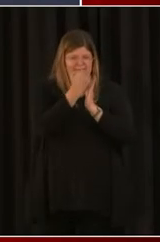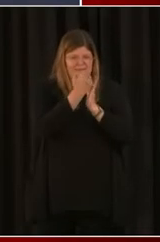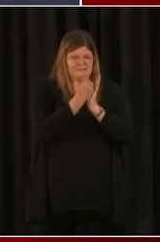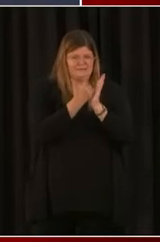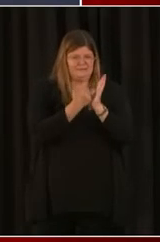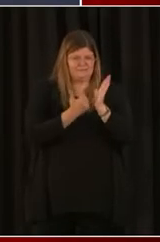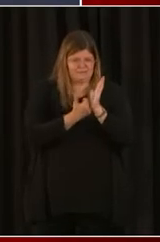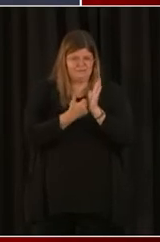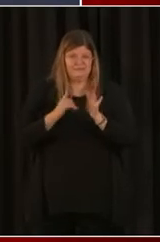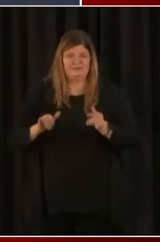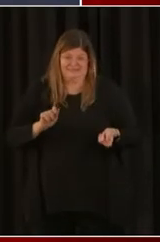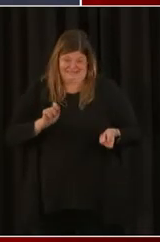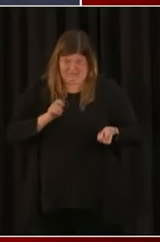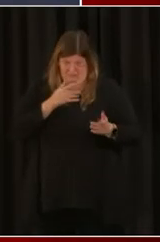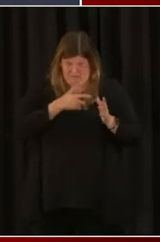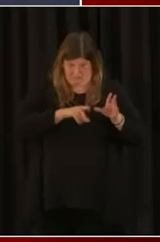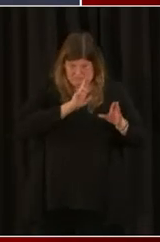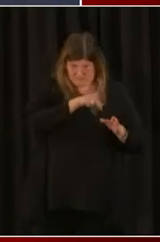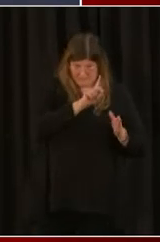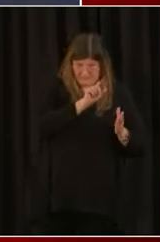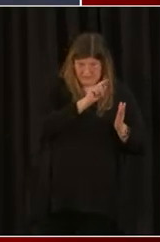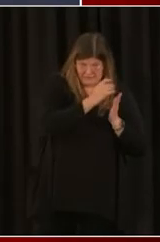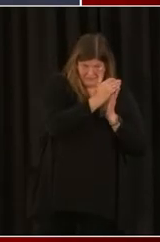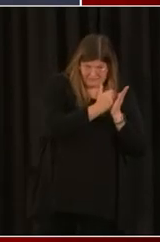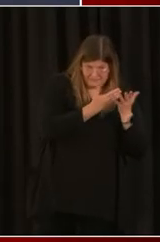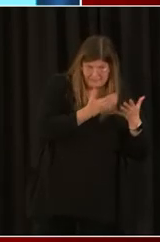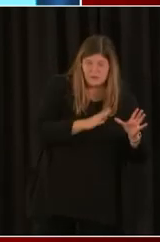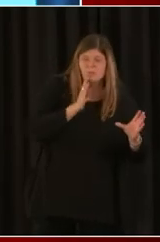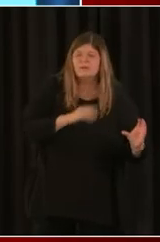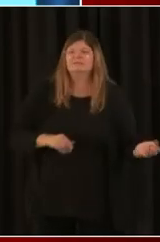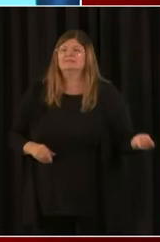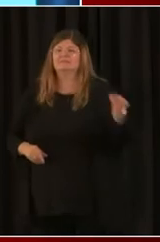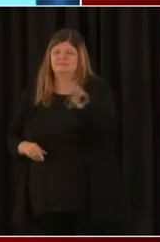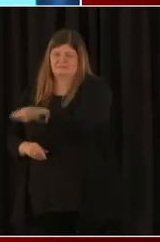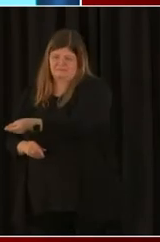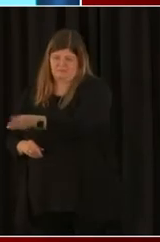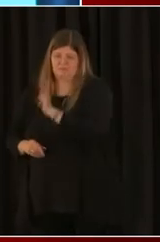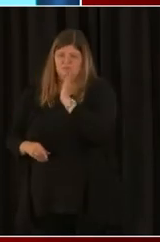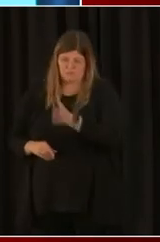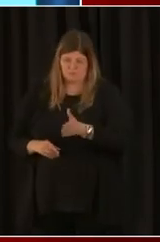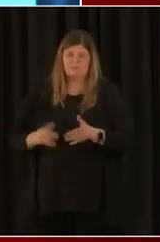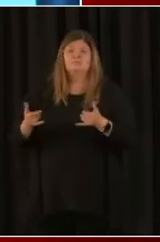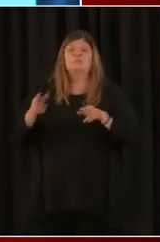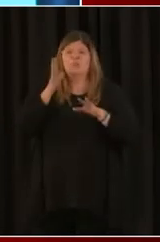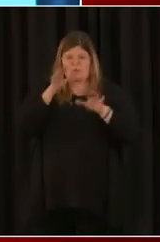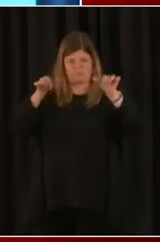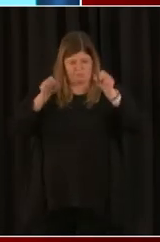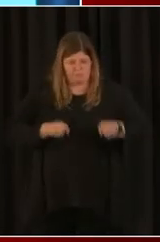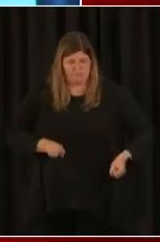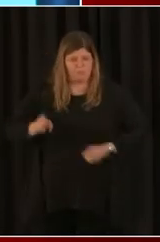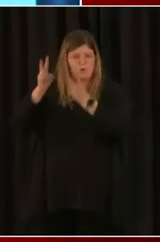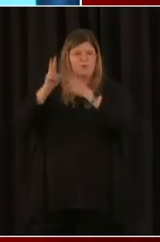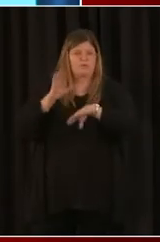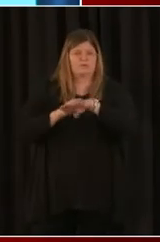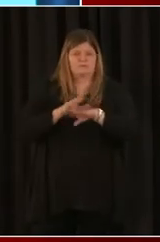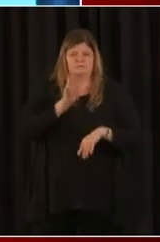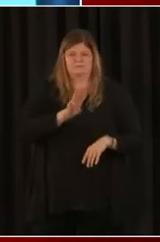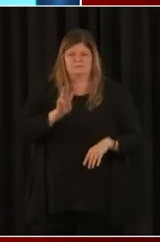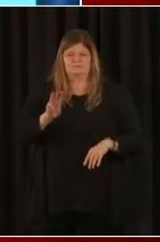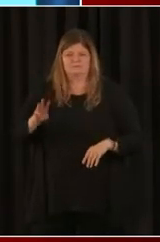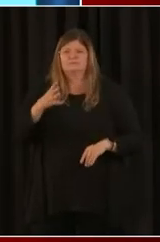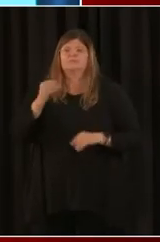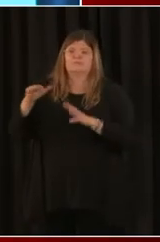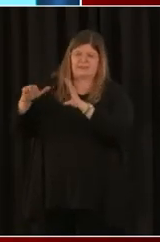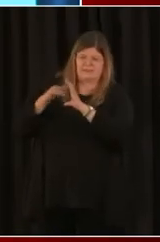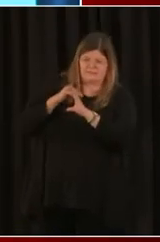DemPed for posting, and we will also have it available on our website, as well as email it out to all of our existing